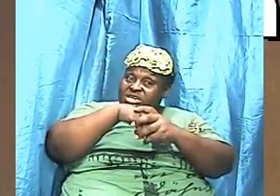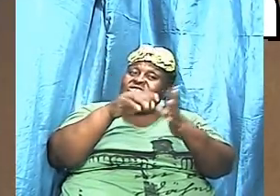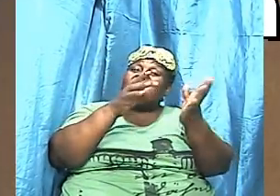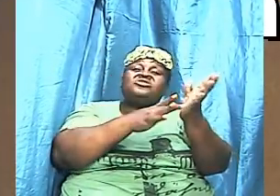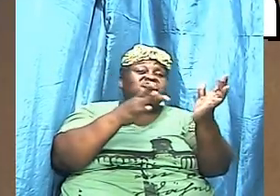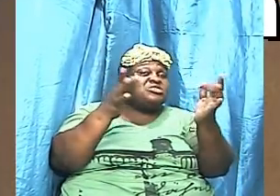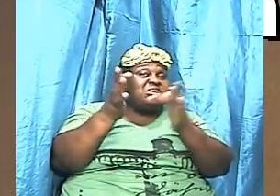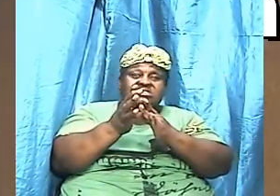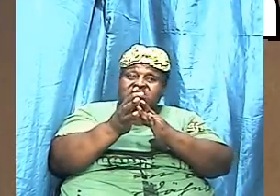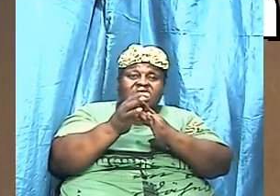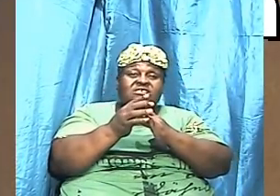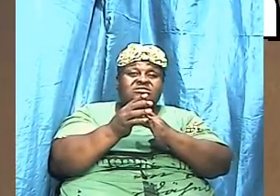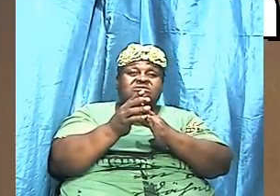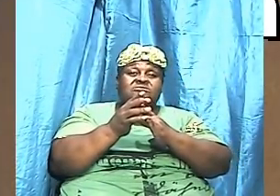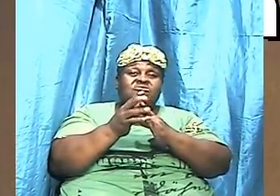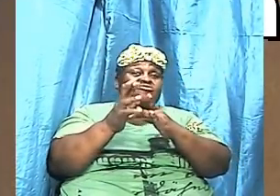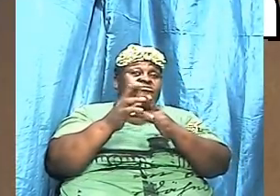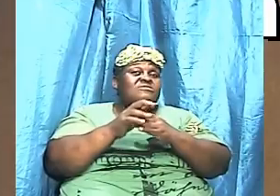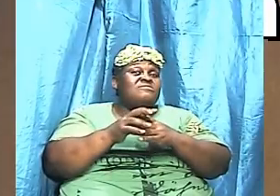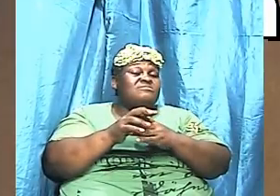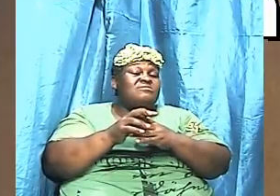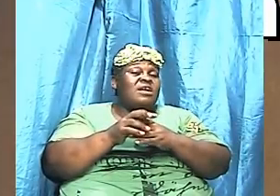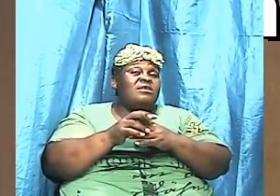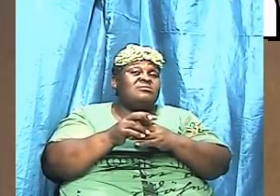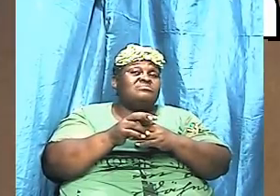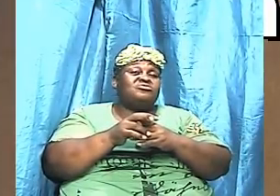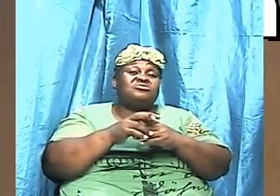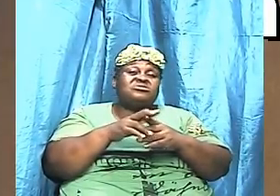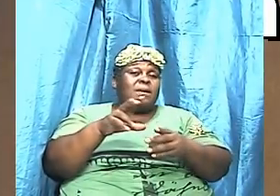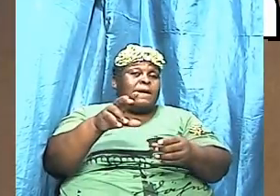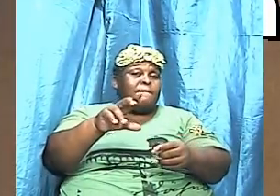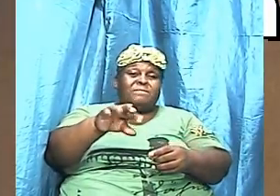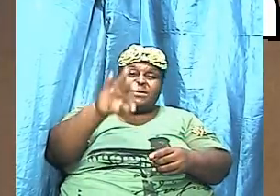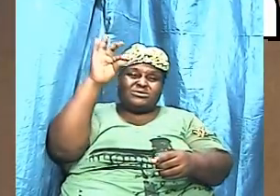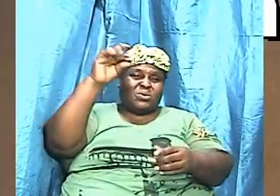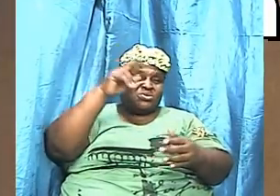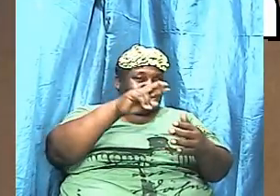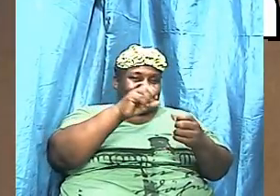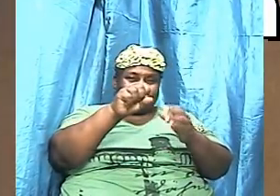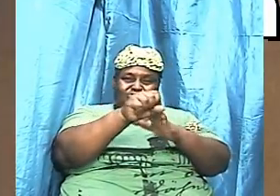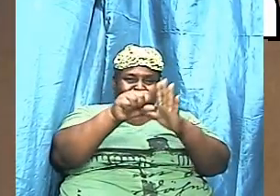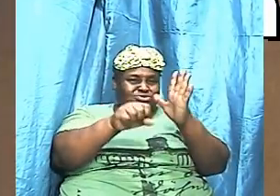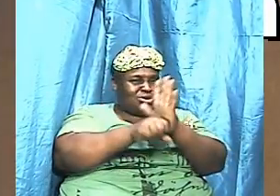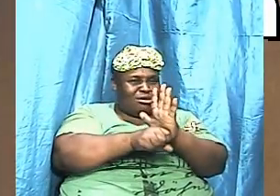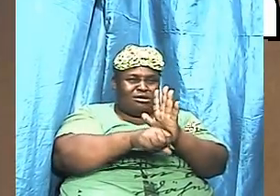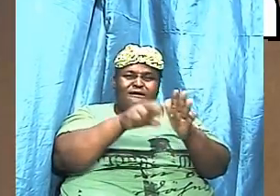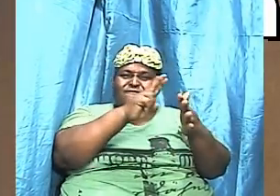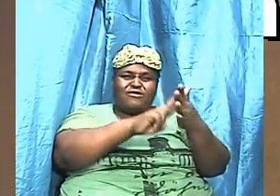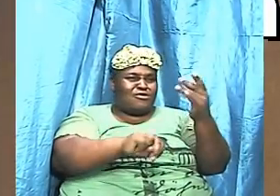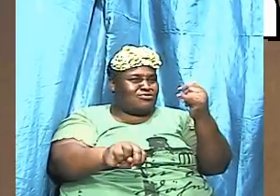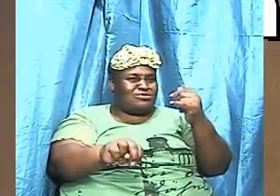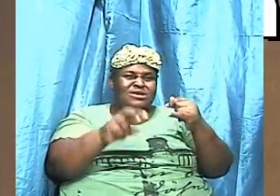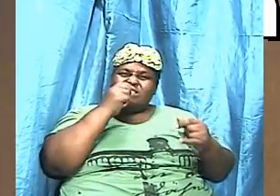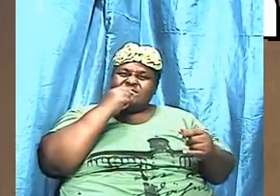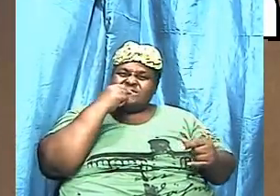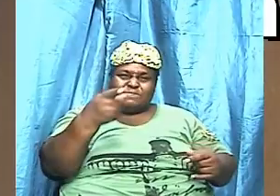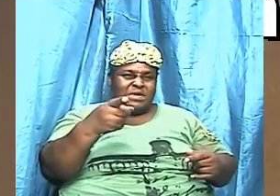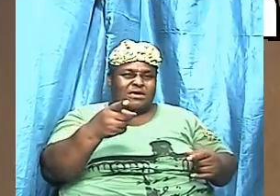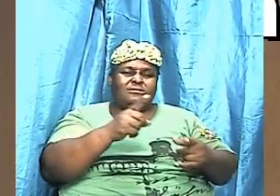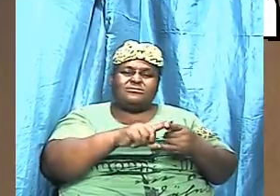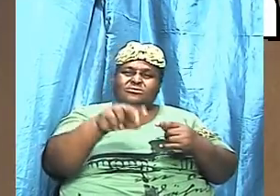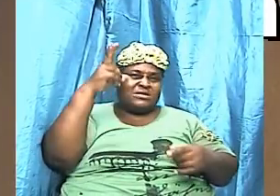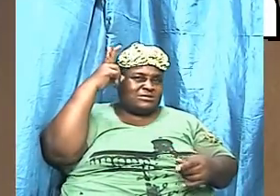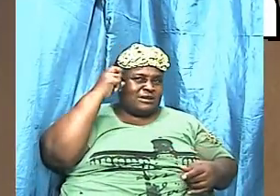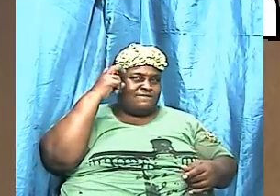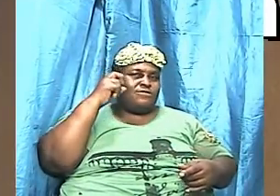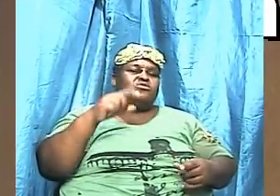right up out of Jesus spirit who then spoke it forth with